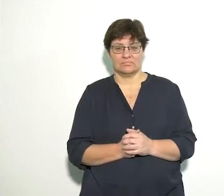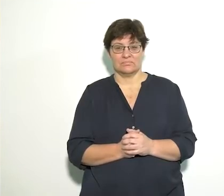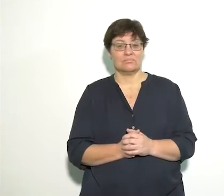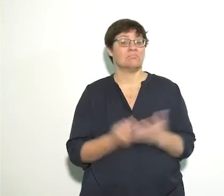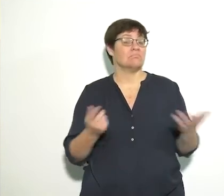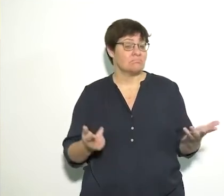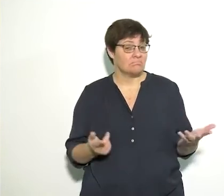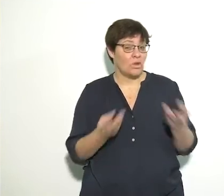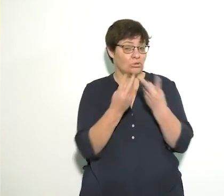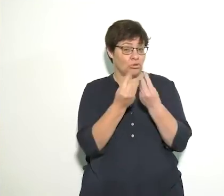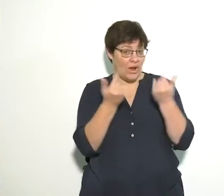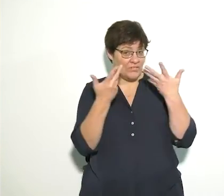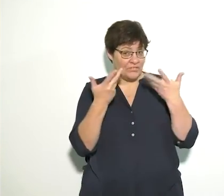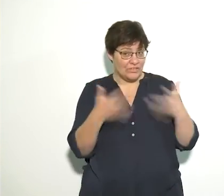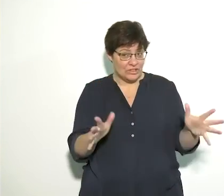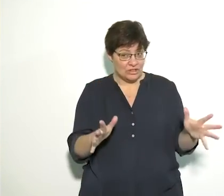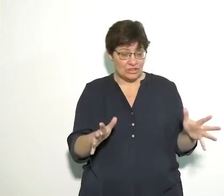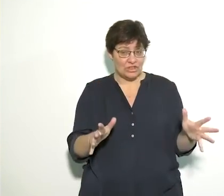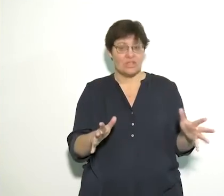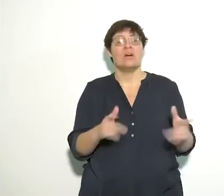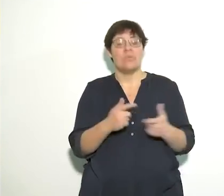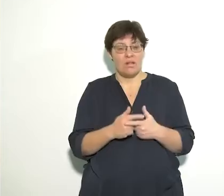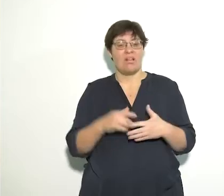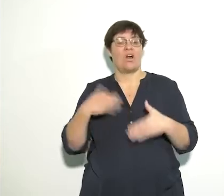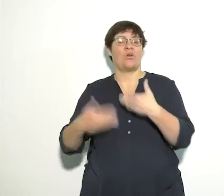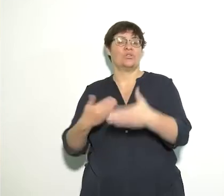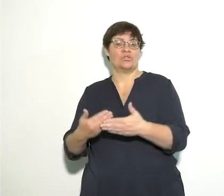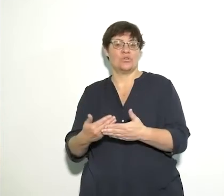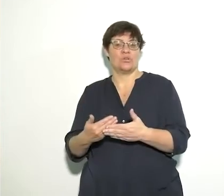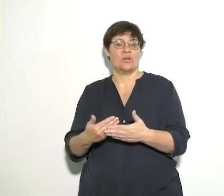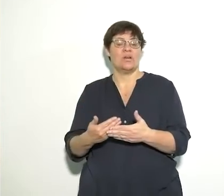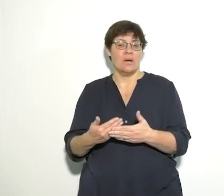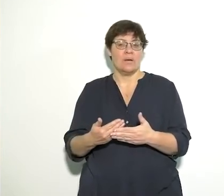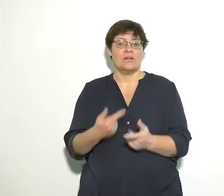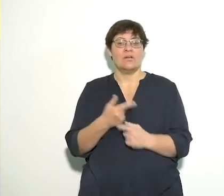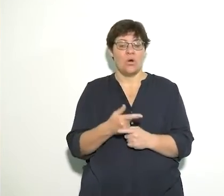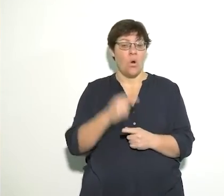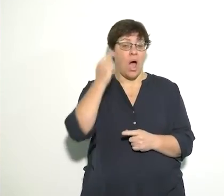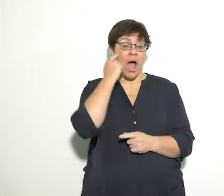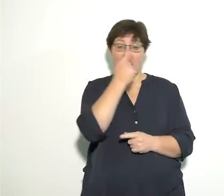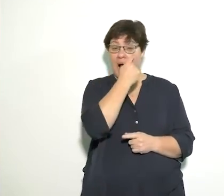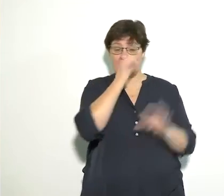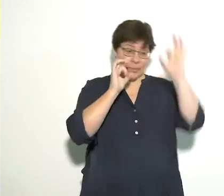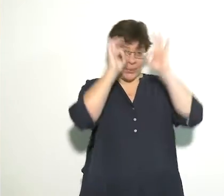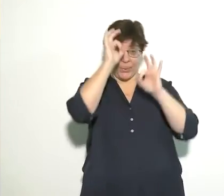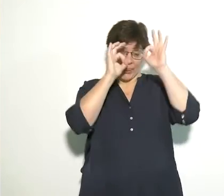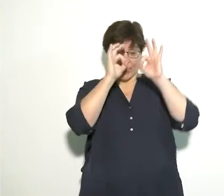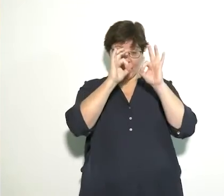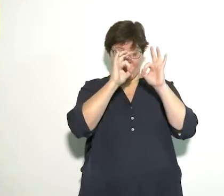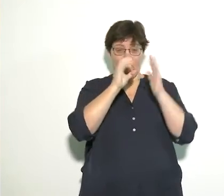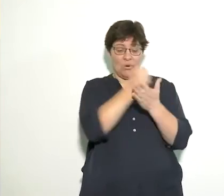So once this dries up, you're then going to move on to pasting your googly eyes.